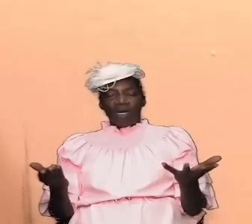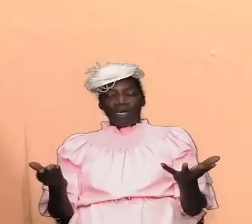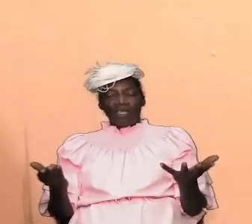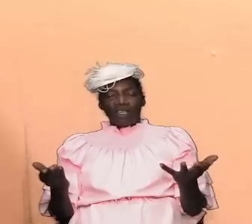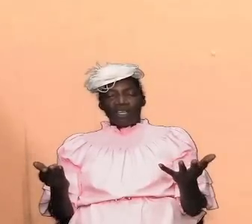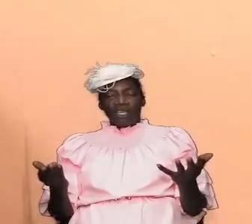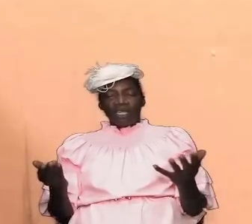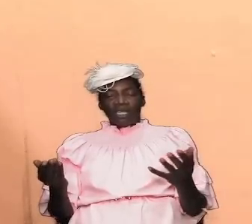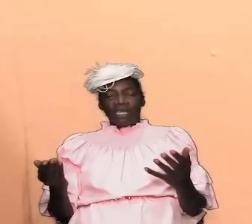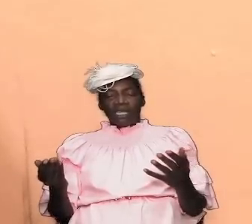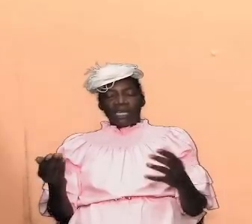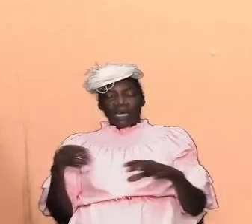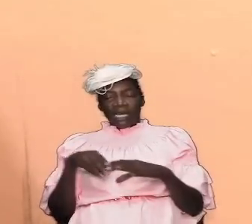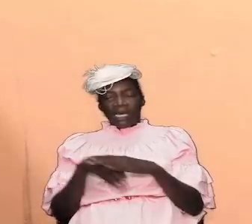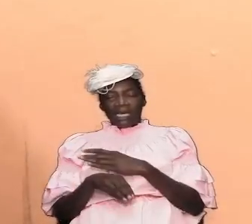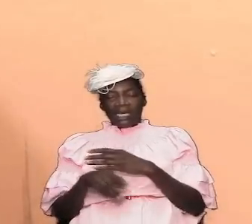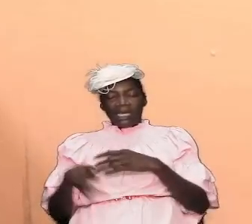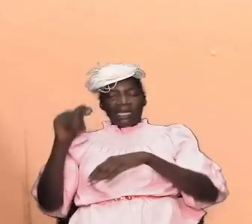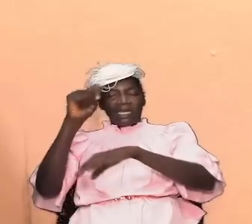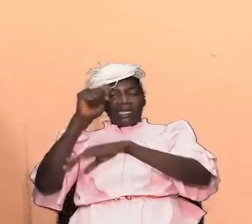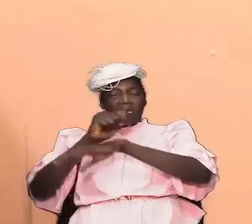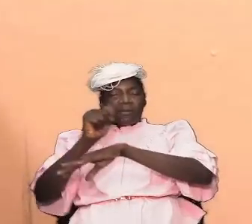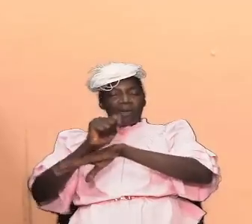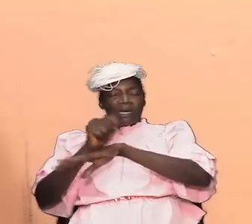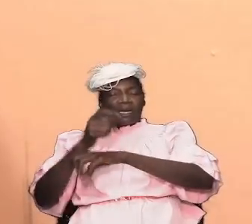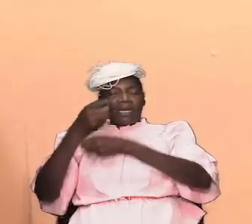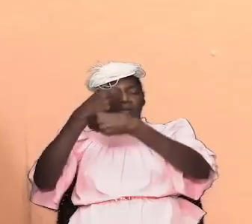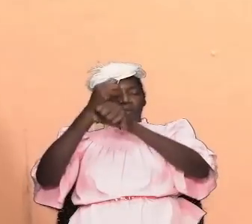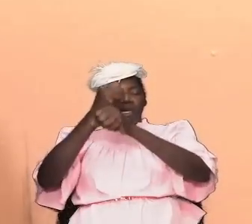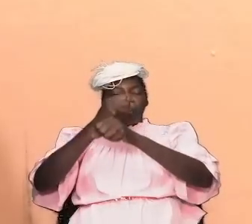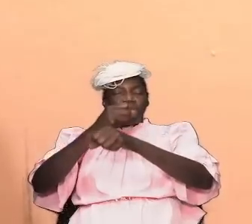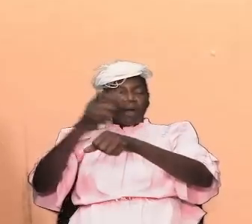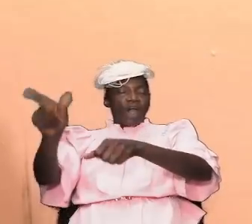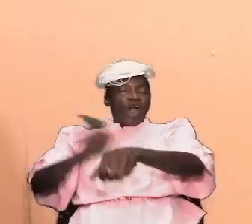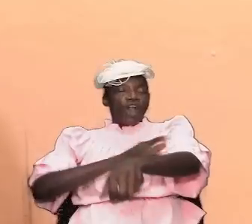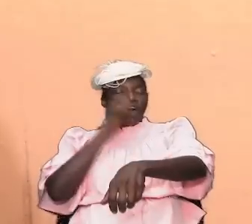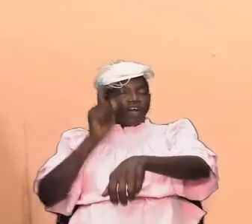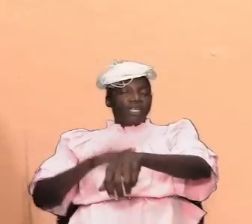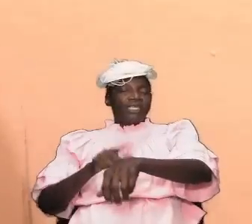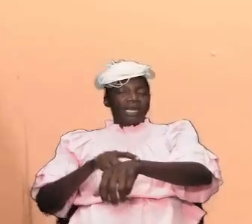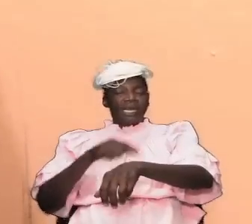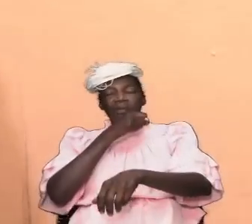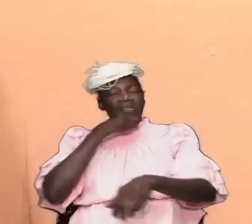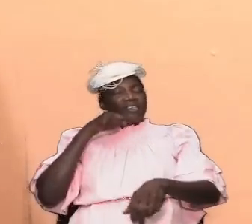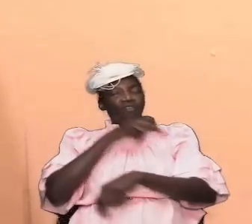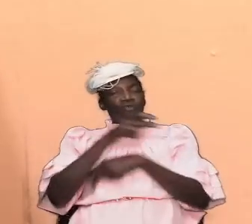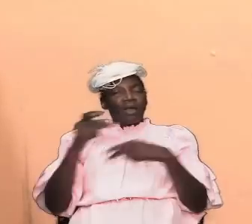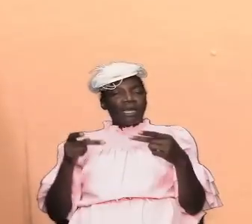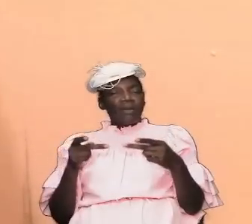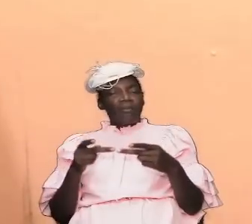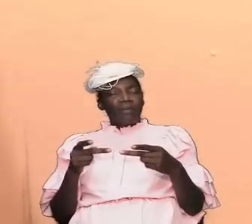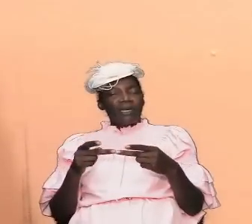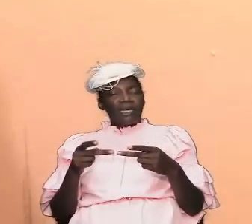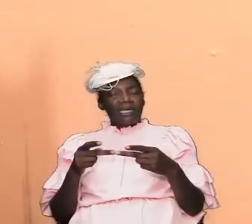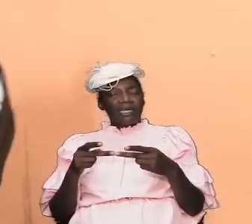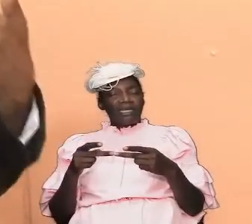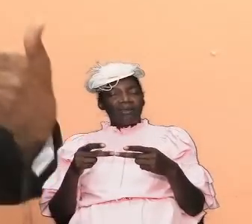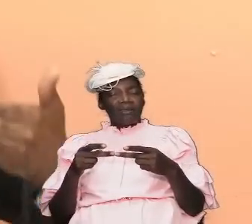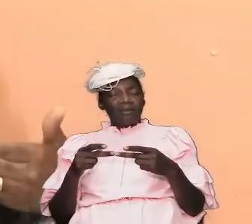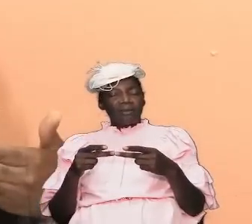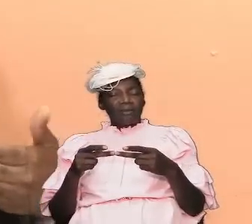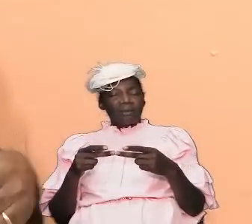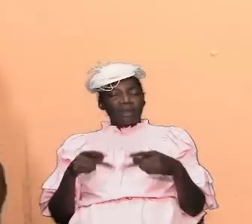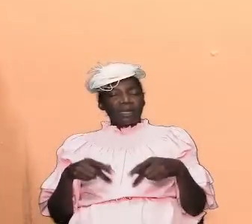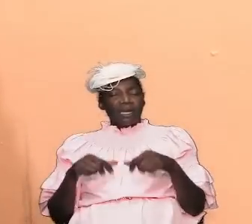tabernacle that was set up from way back there in the wilderness and so as we drill